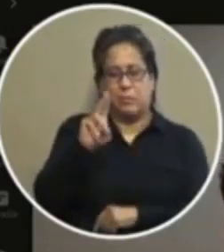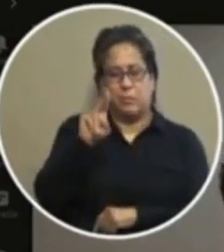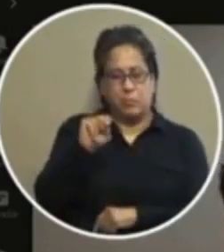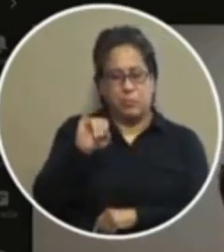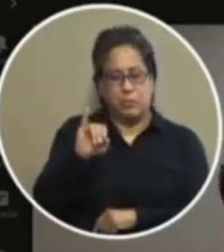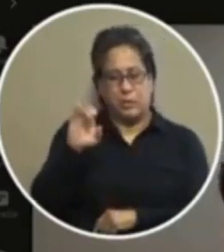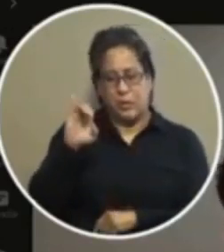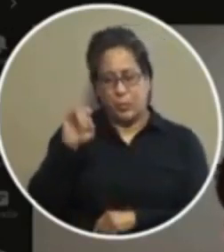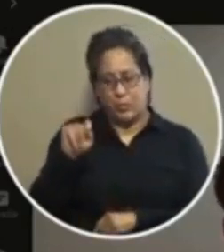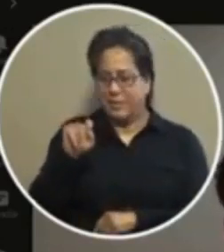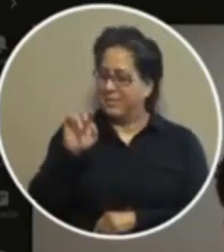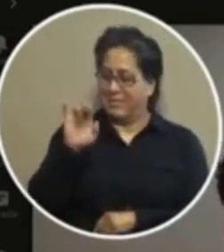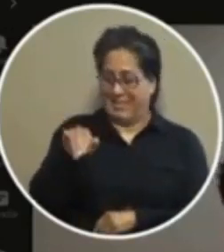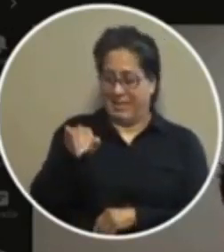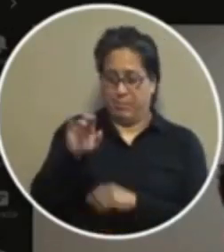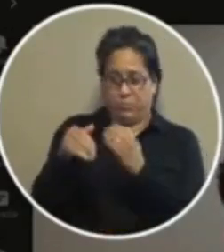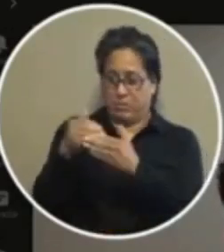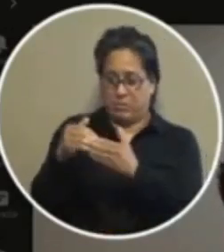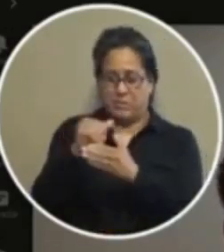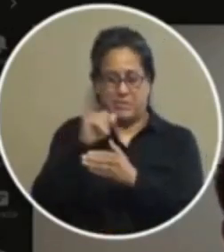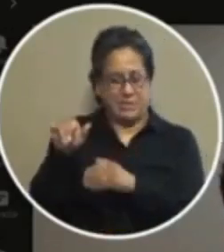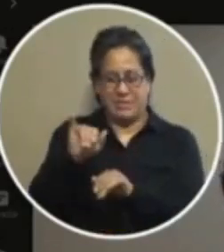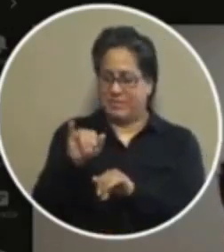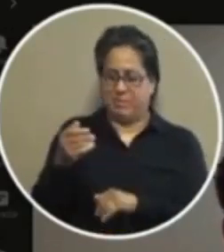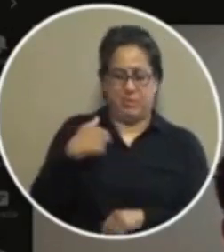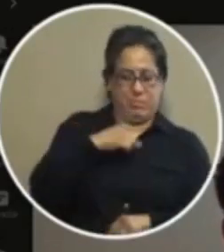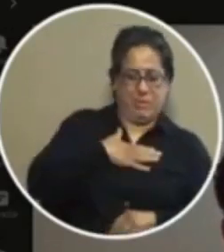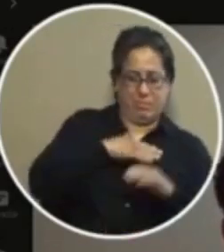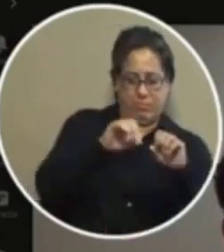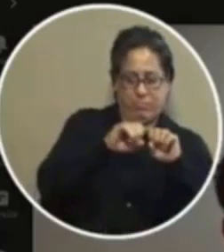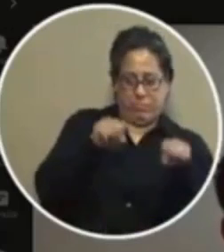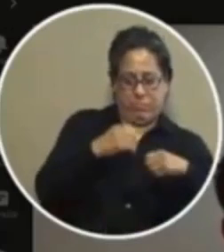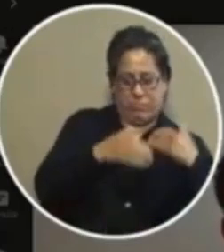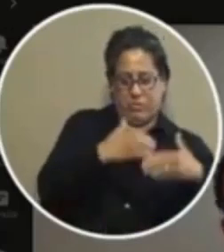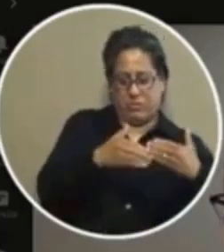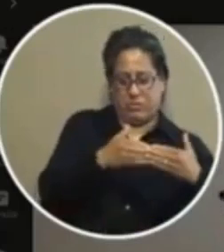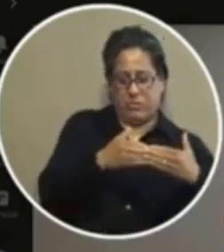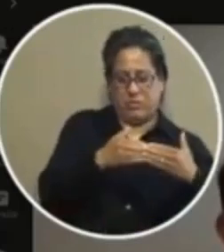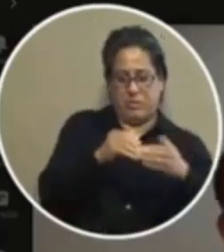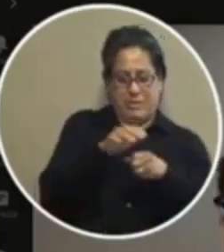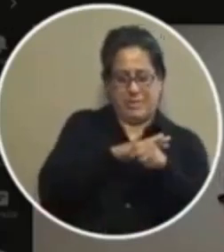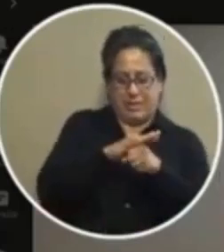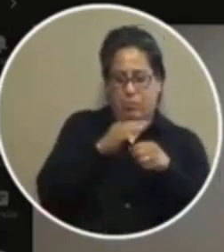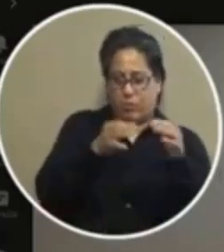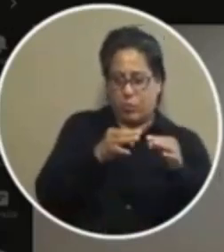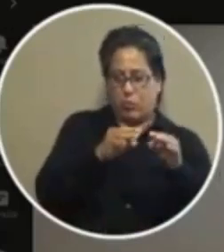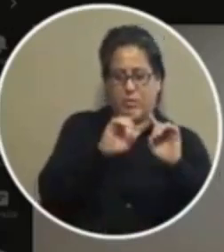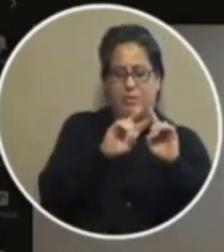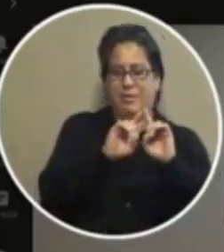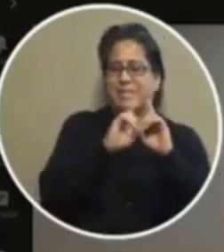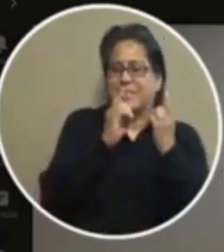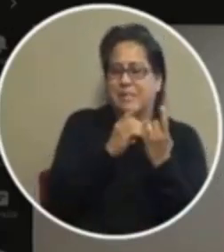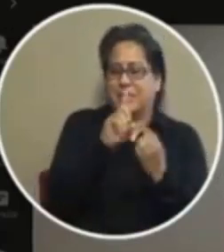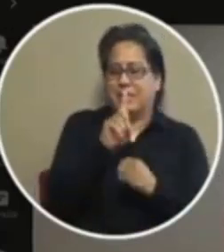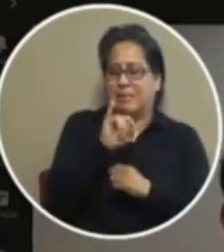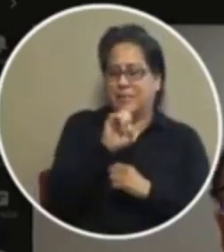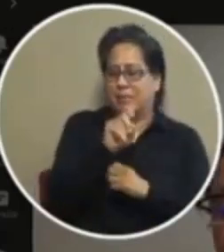is not the same as coming to me you know coming to county court or district court that's it's a whole different issue